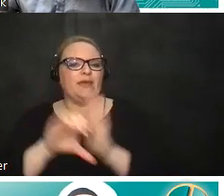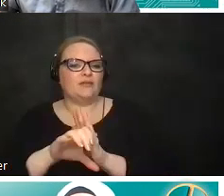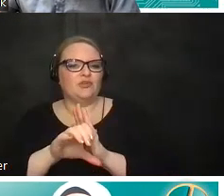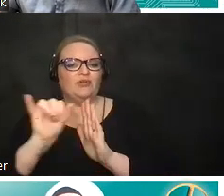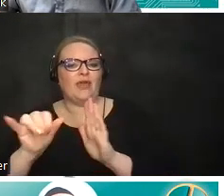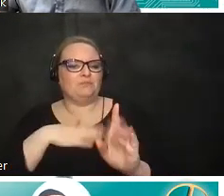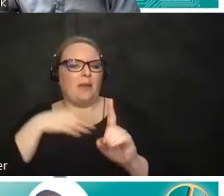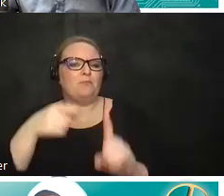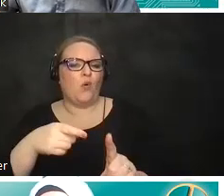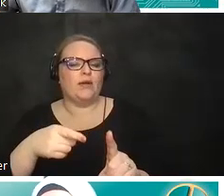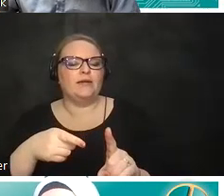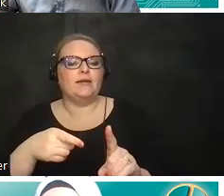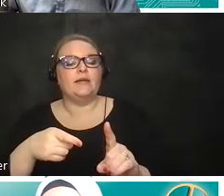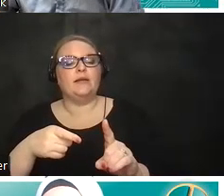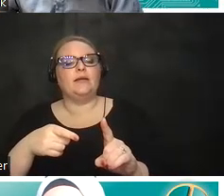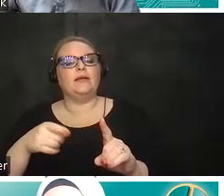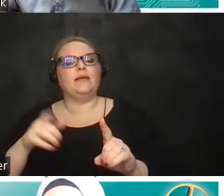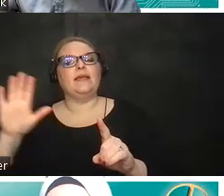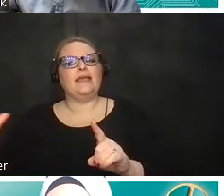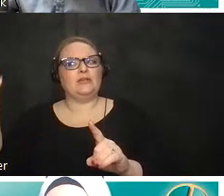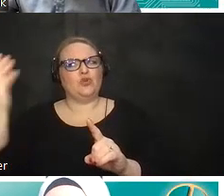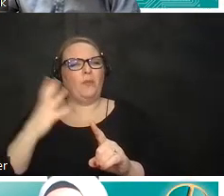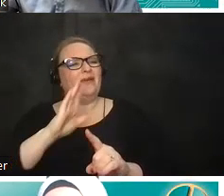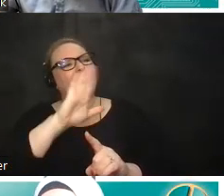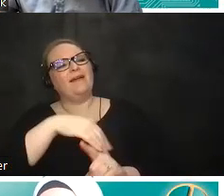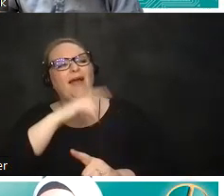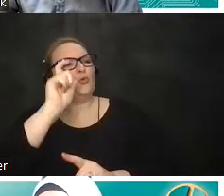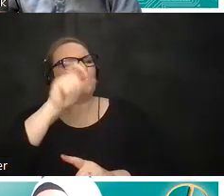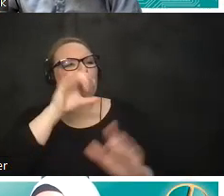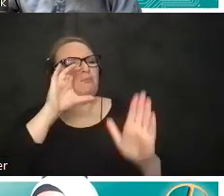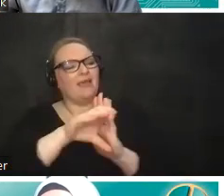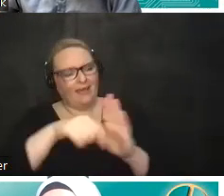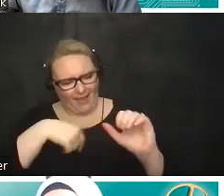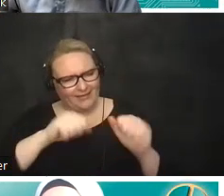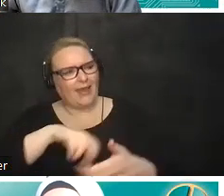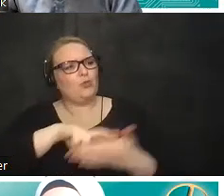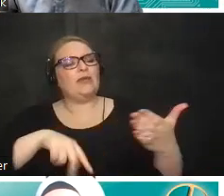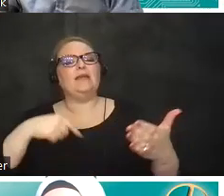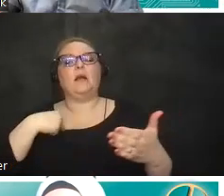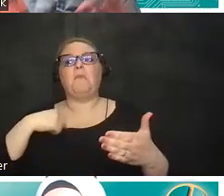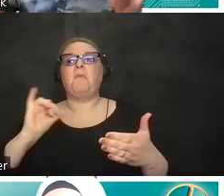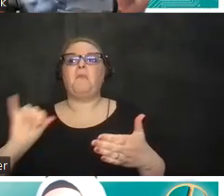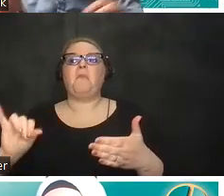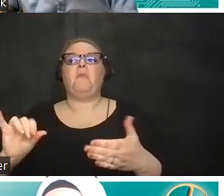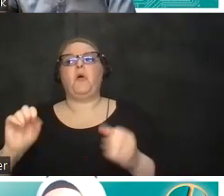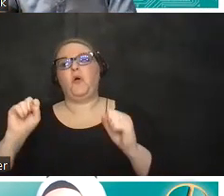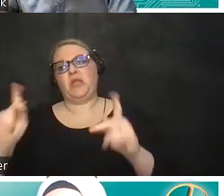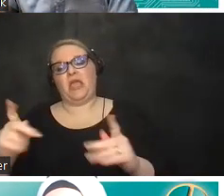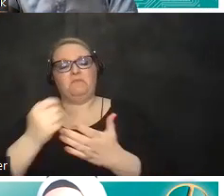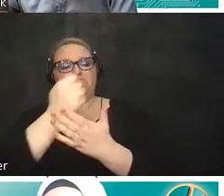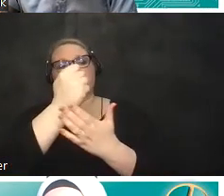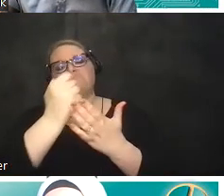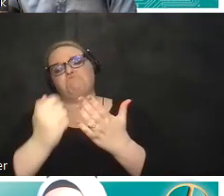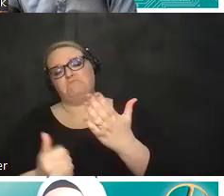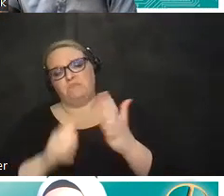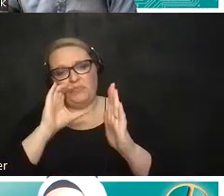was leading up to and then it was his input that now i can read like i'm good i just need the word and i was like oh okay and a few